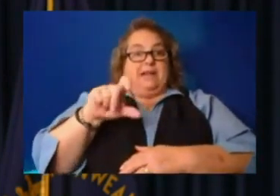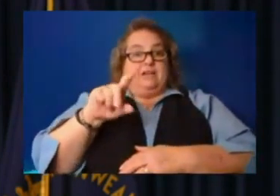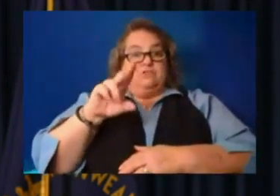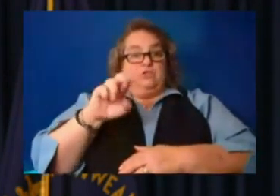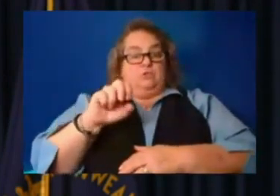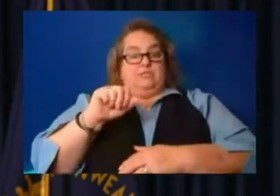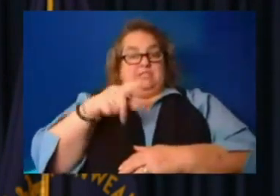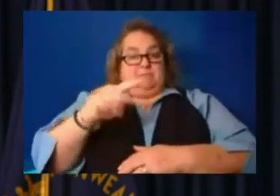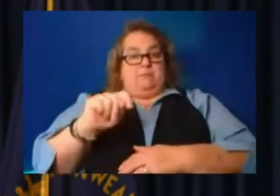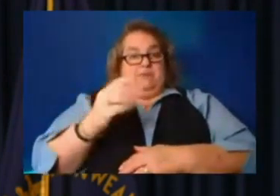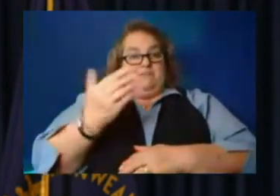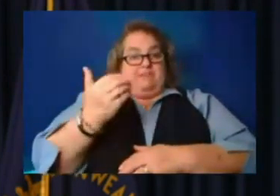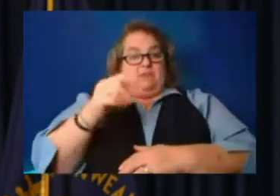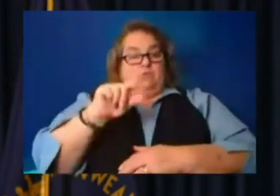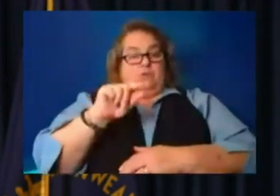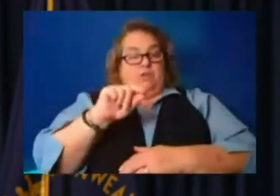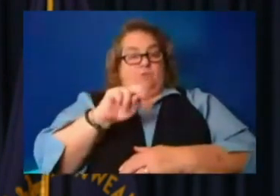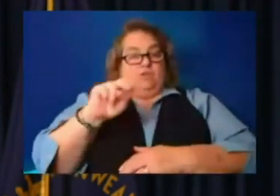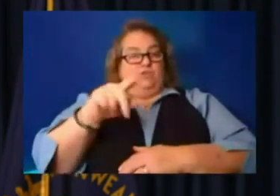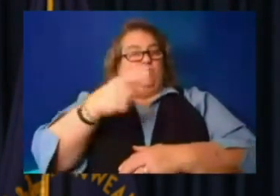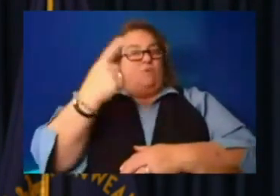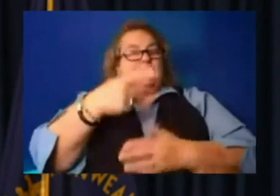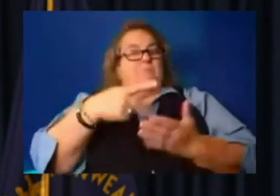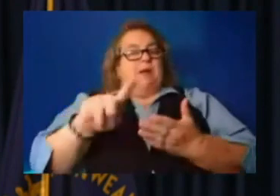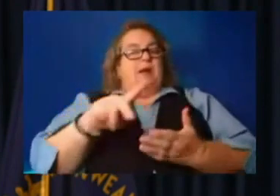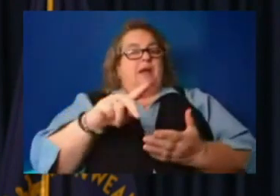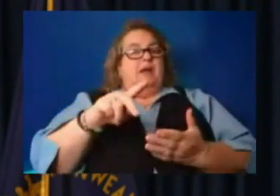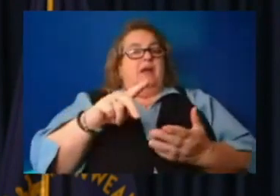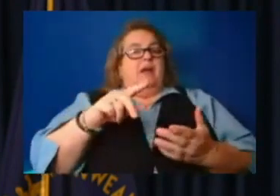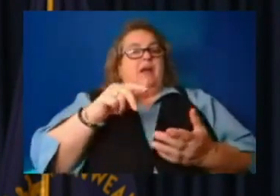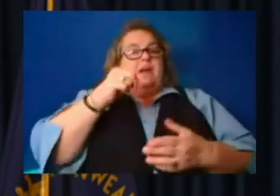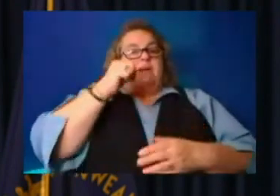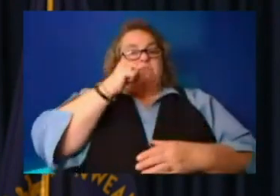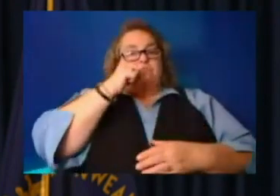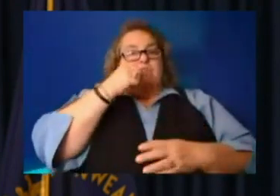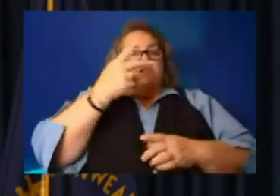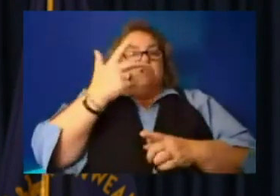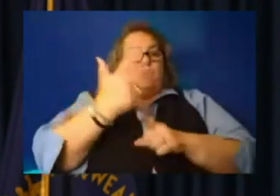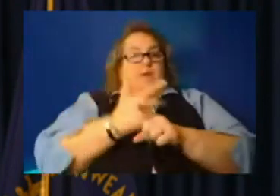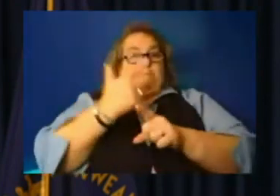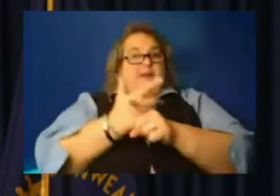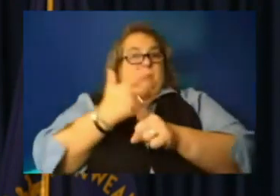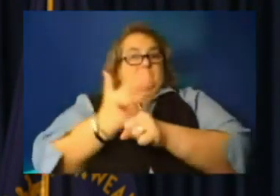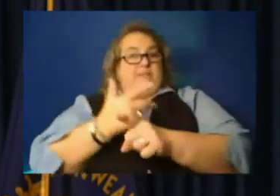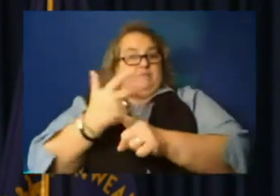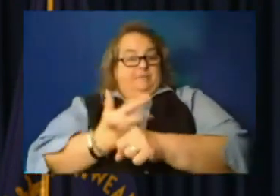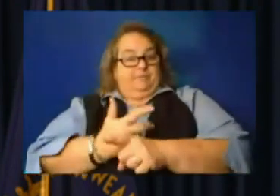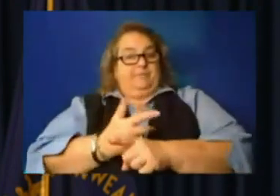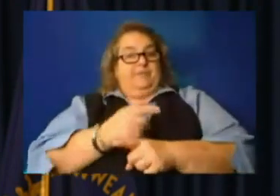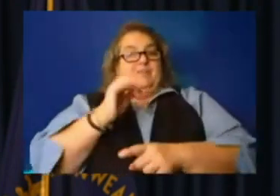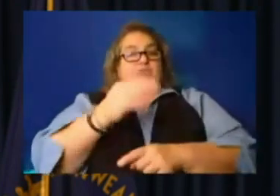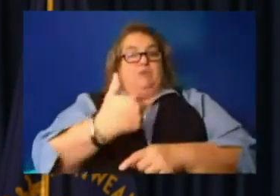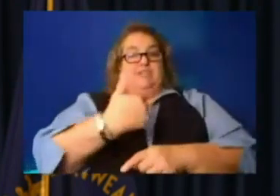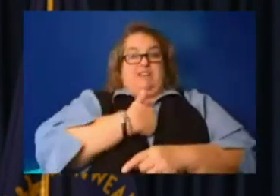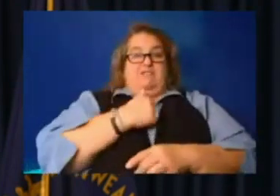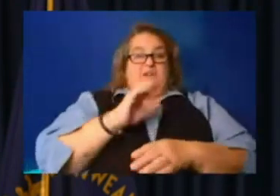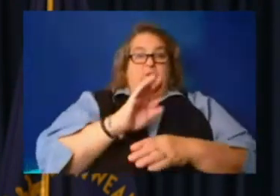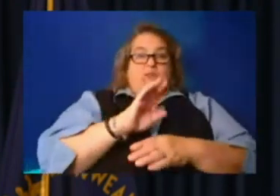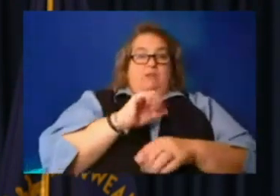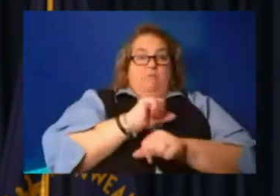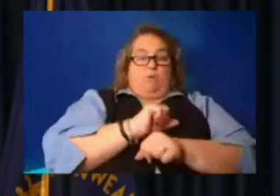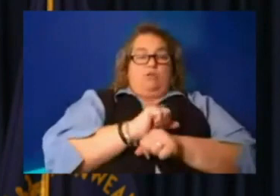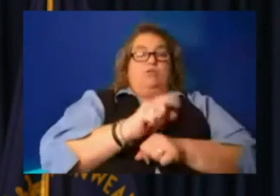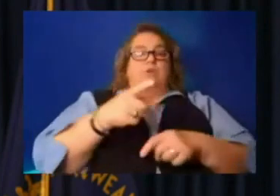quarterly. If you're, uh, self-employed, um, if you're running a business, you're allowed an extension